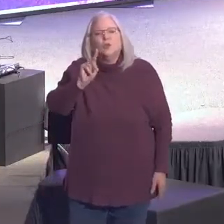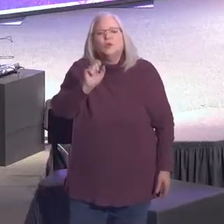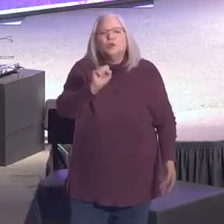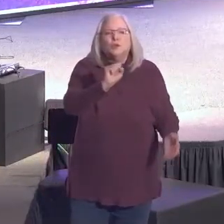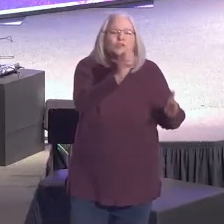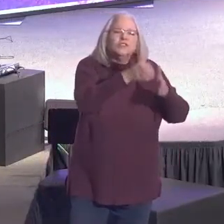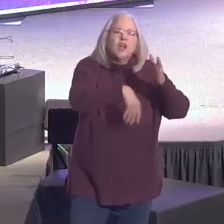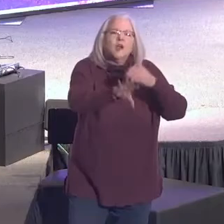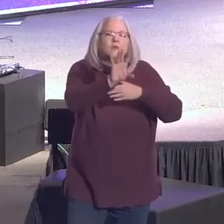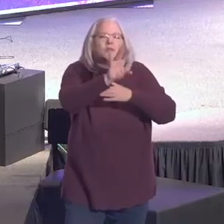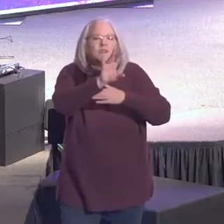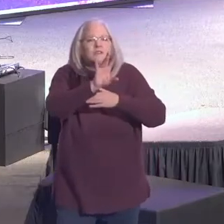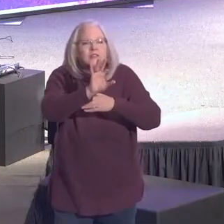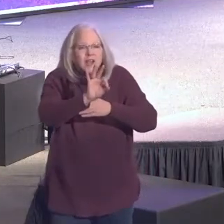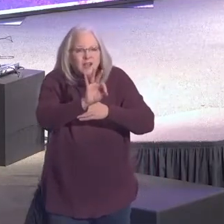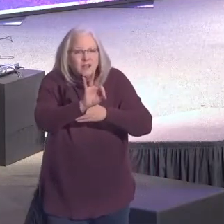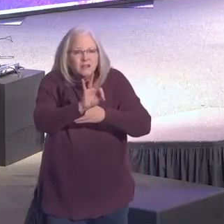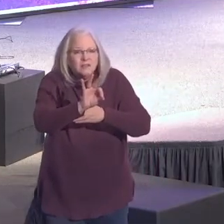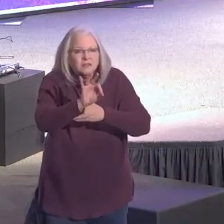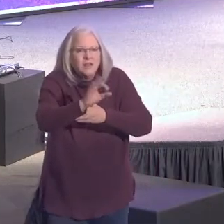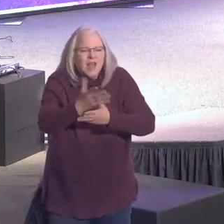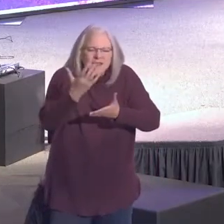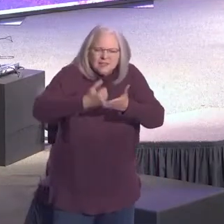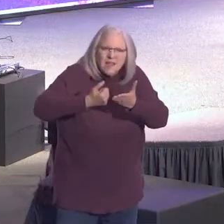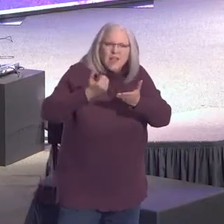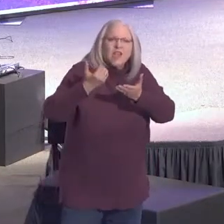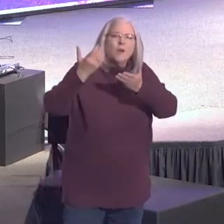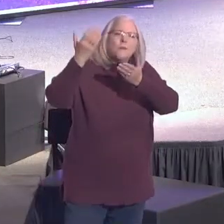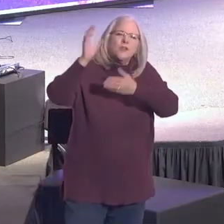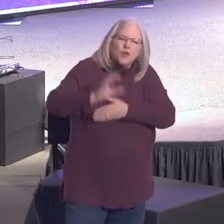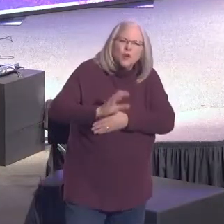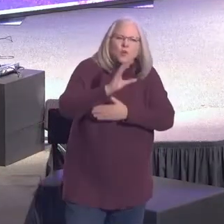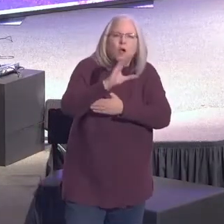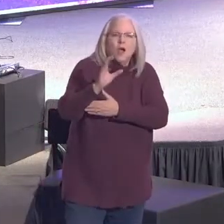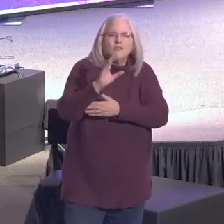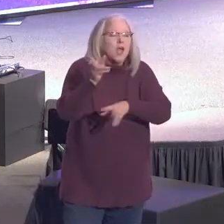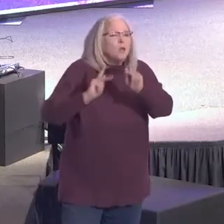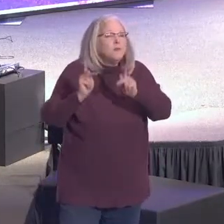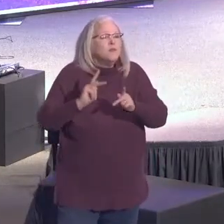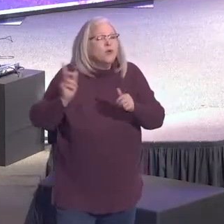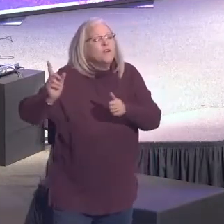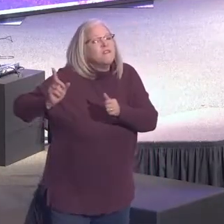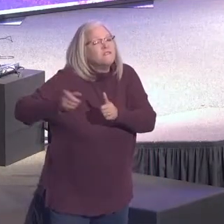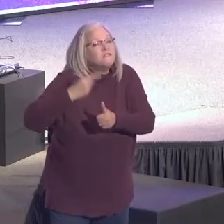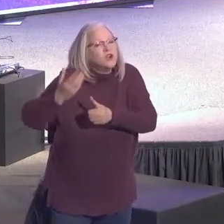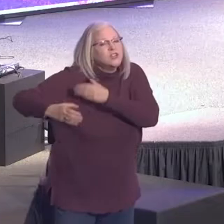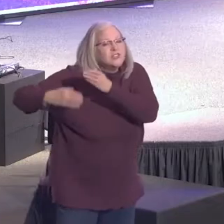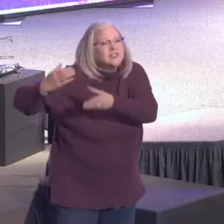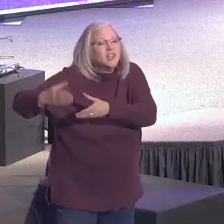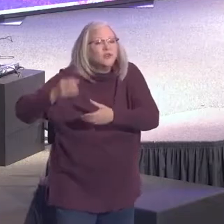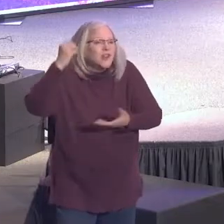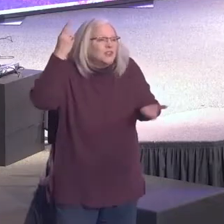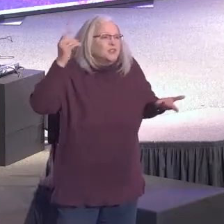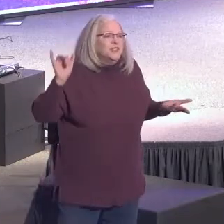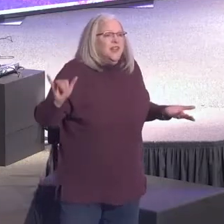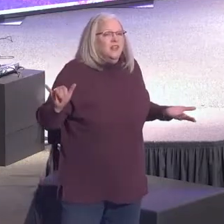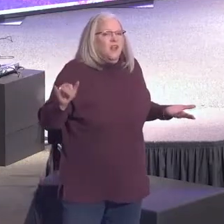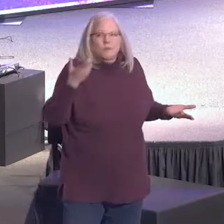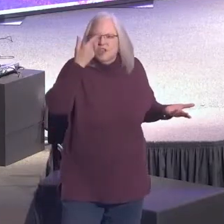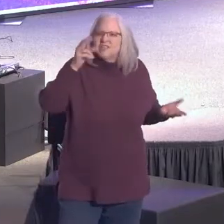Take up your cross. These people of the first century understood the cross in a way that we do not.